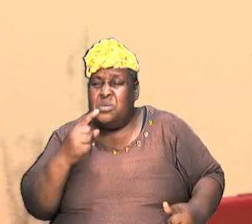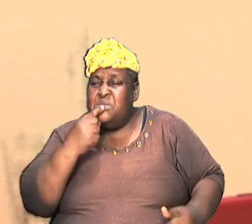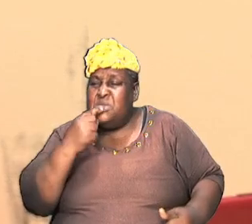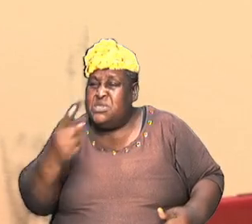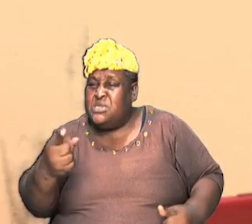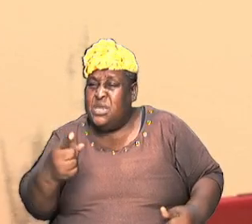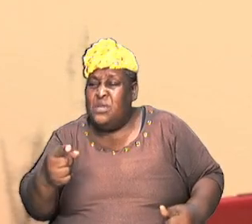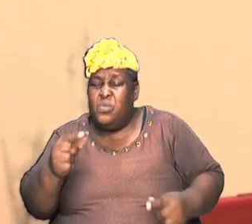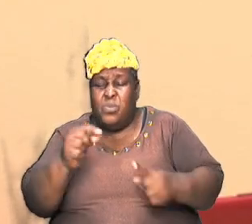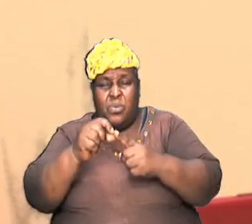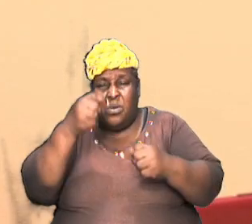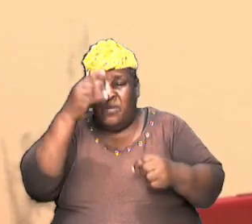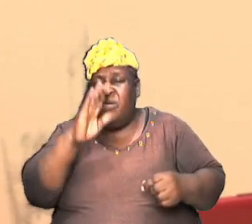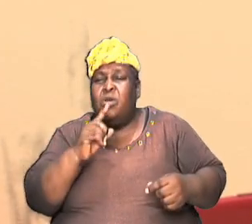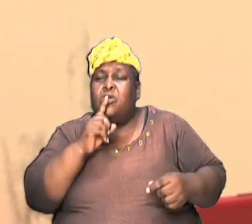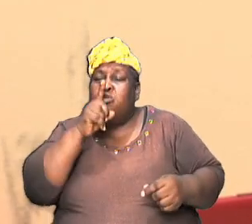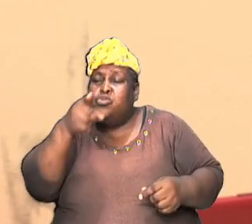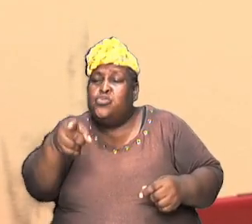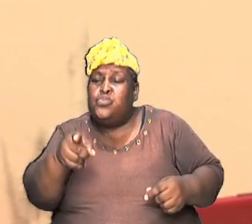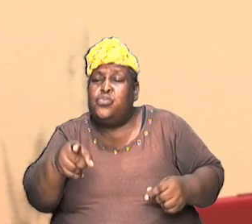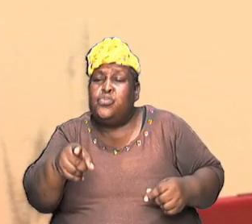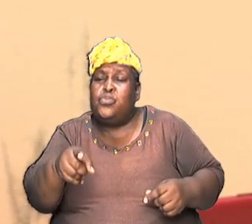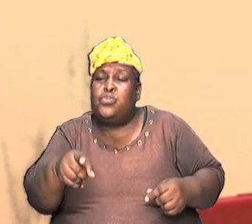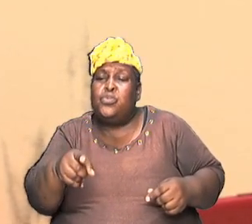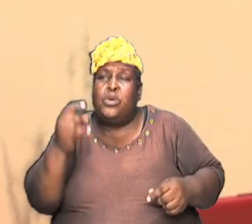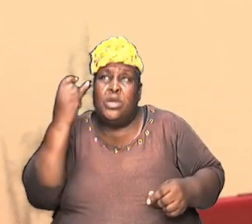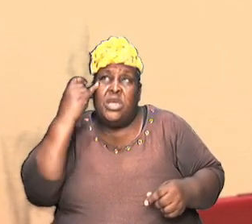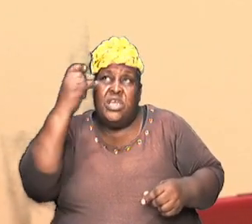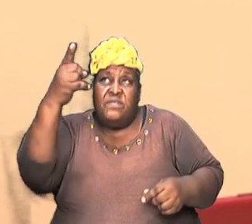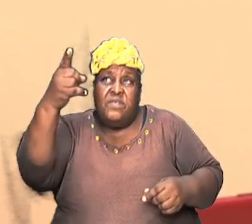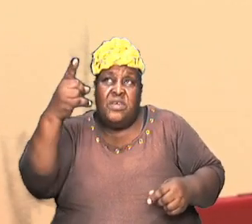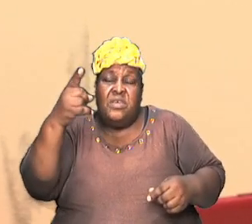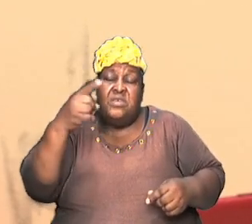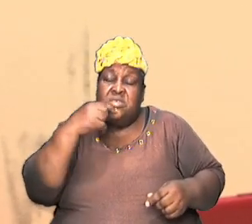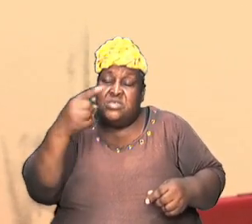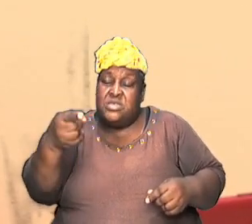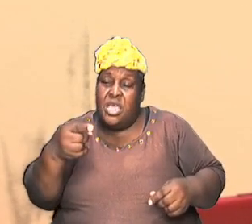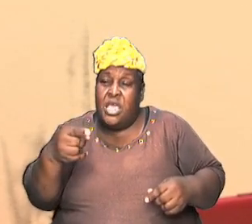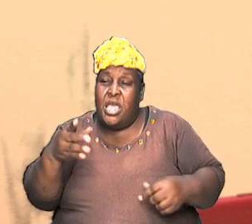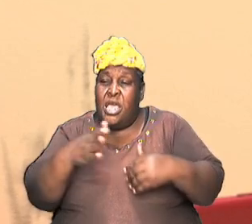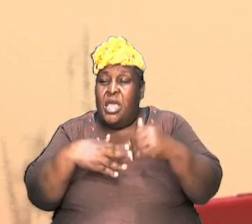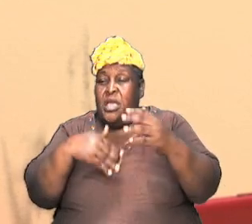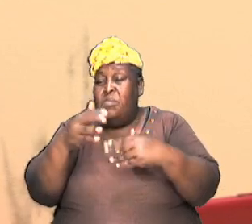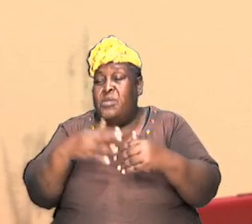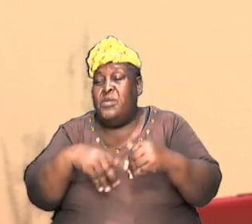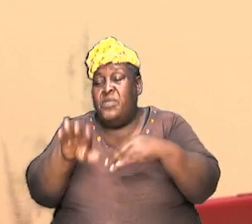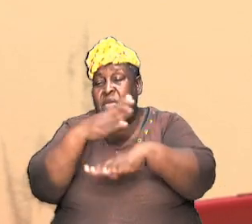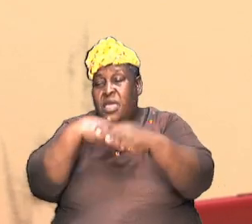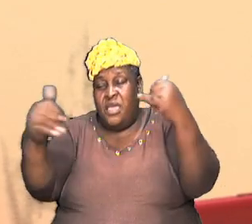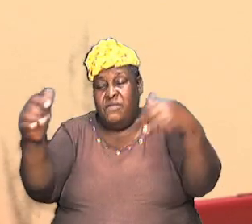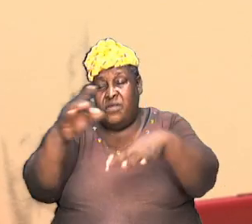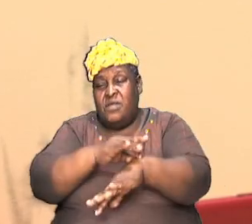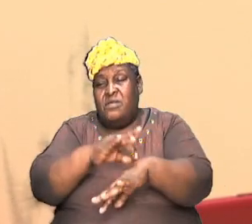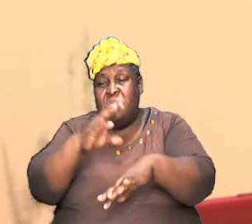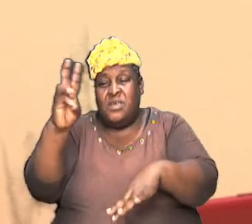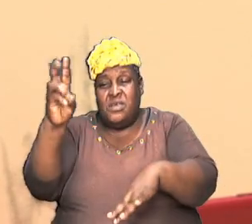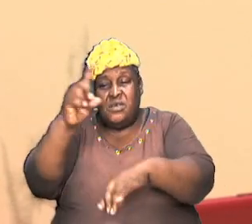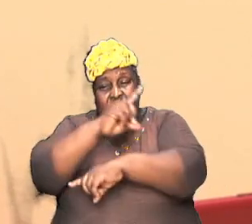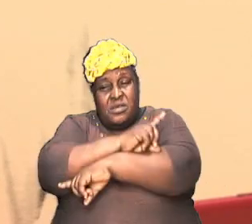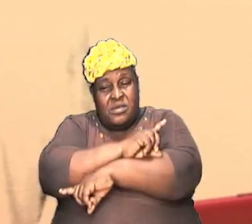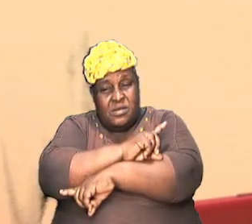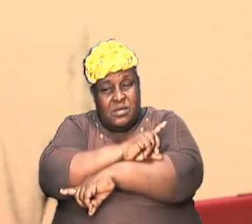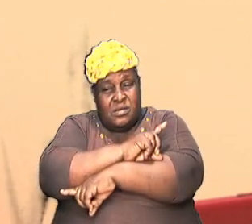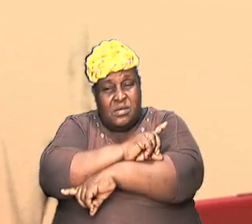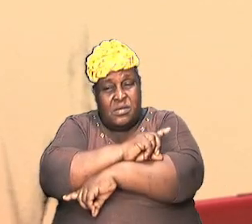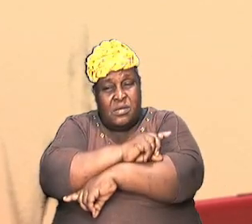And if he said that he did the heavens and the earth in six days, then he did the heavens and